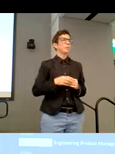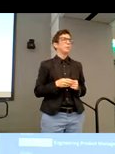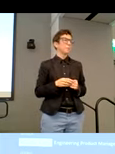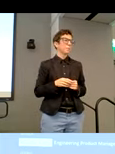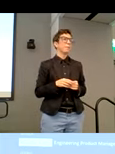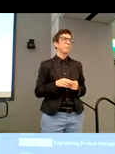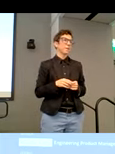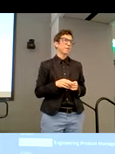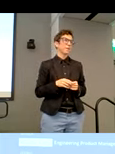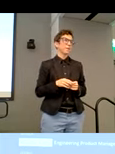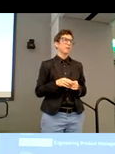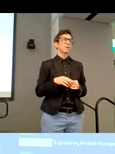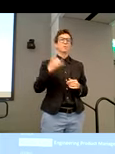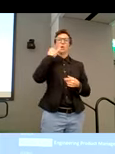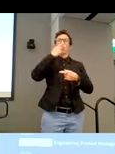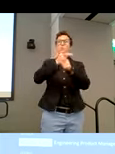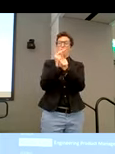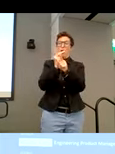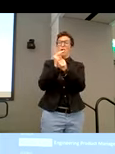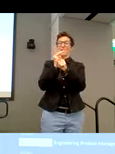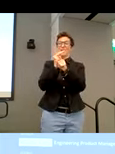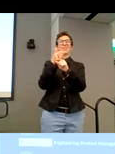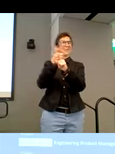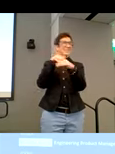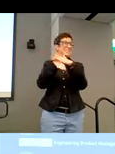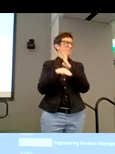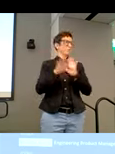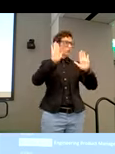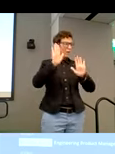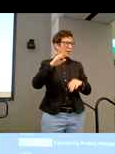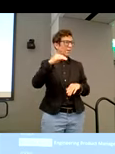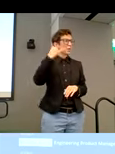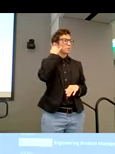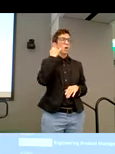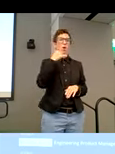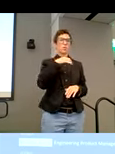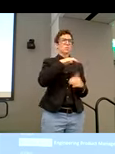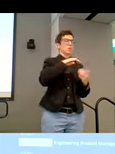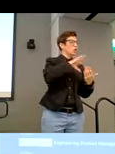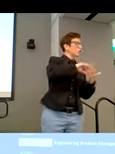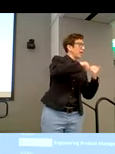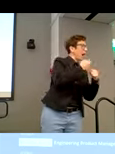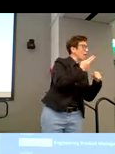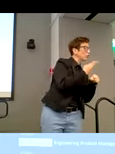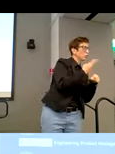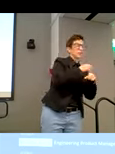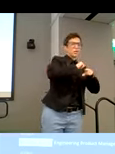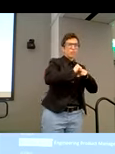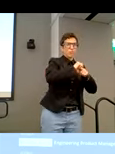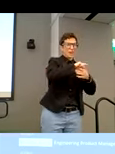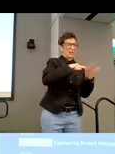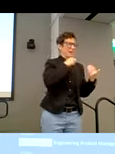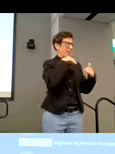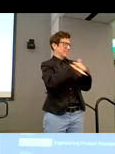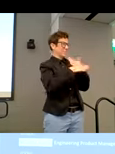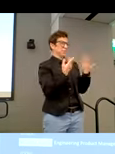it's you know, if the product is accessible, that's great. But if it's the resources to learn how to use that product and I did Josh's point